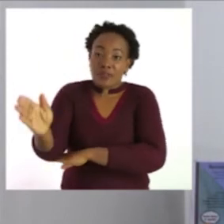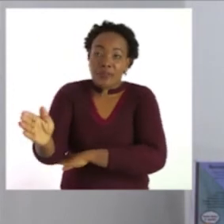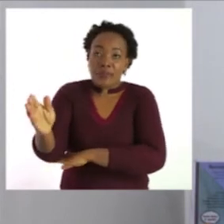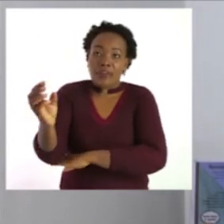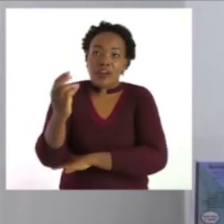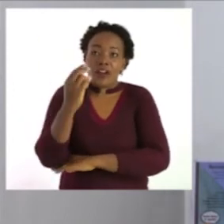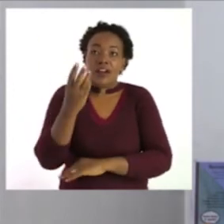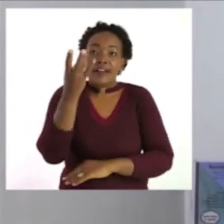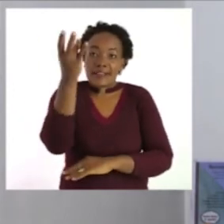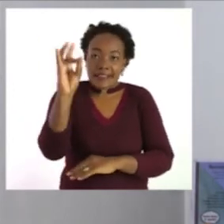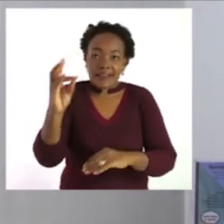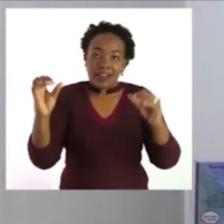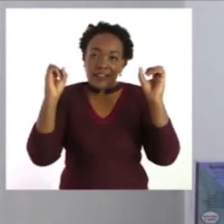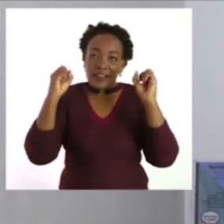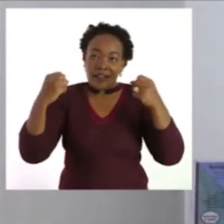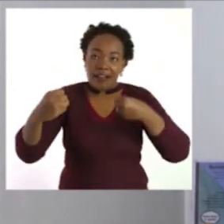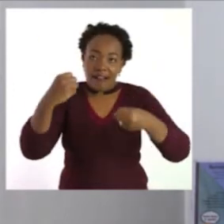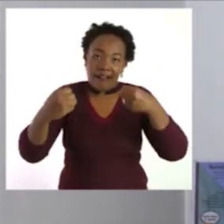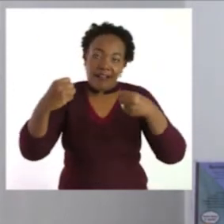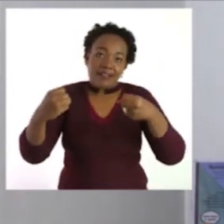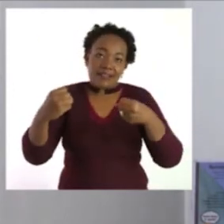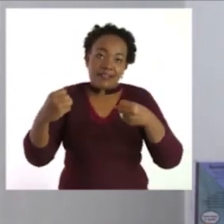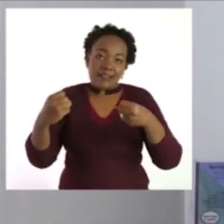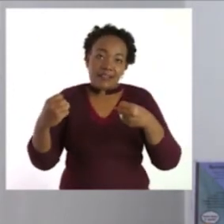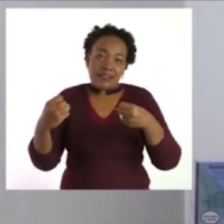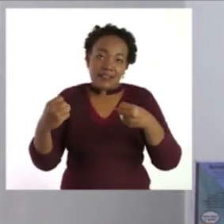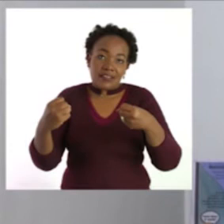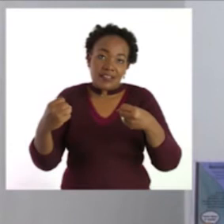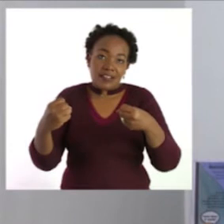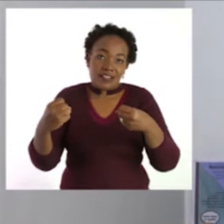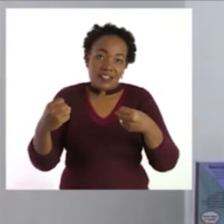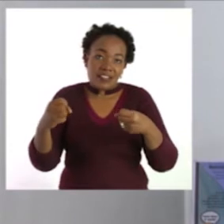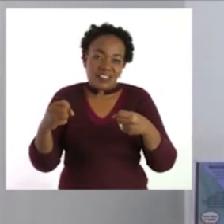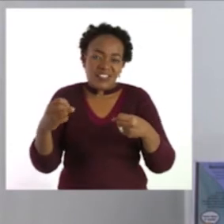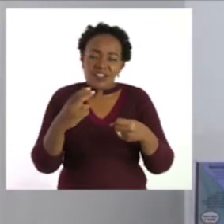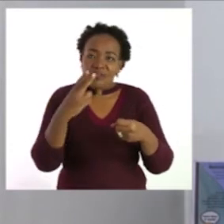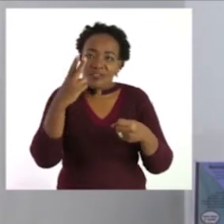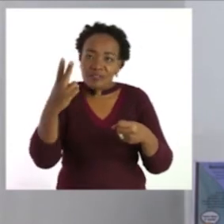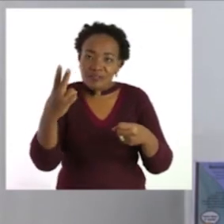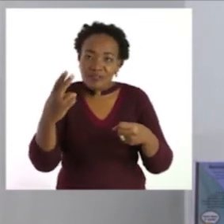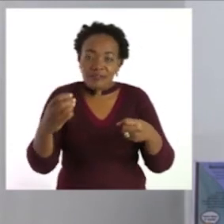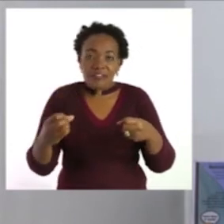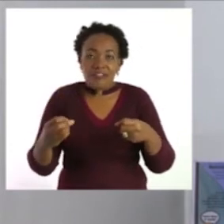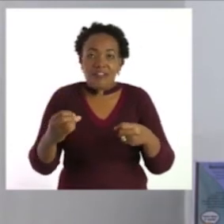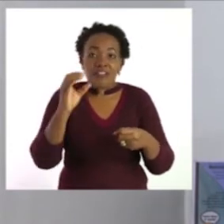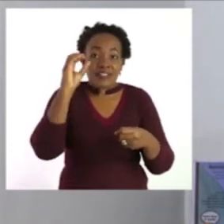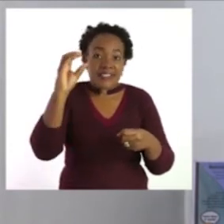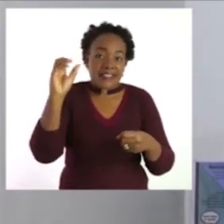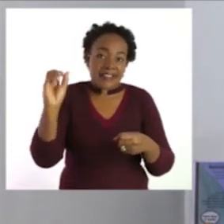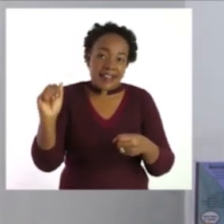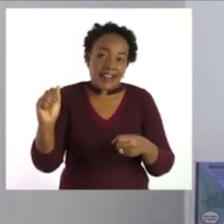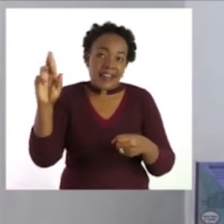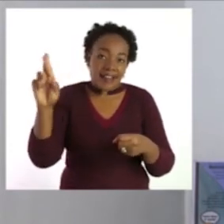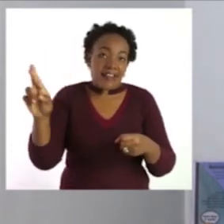How many Seven cars. So, we look for cars here. This